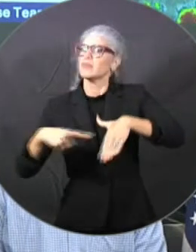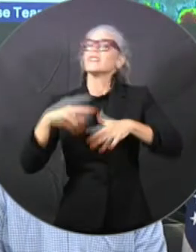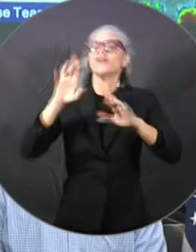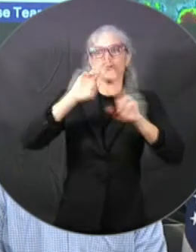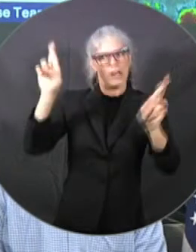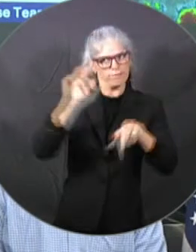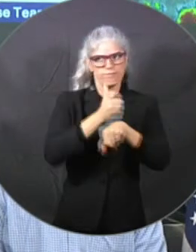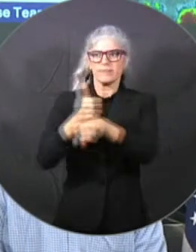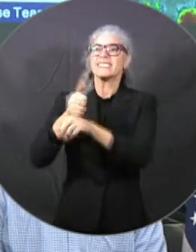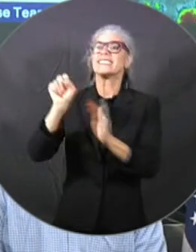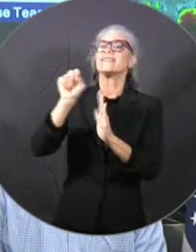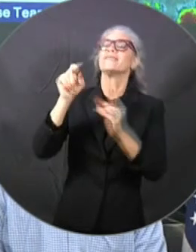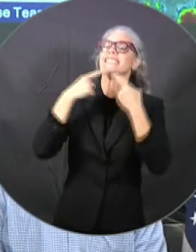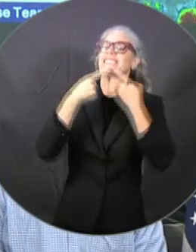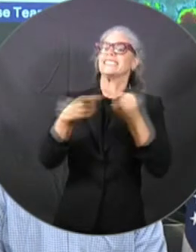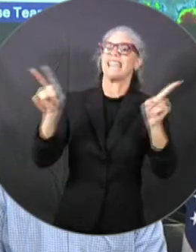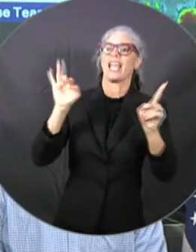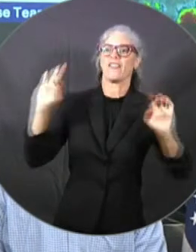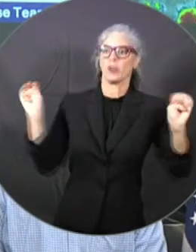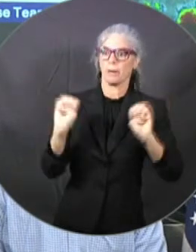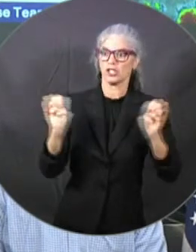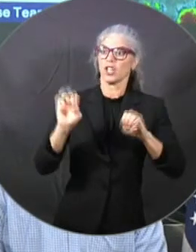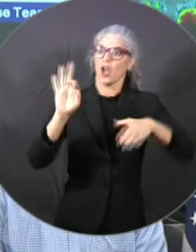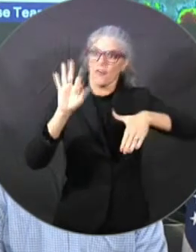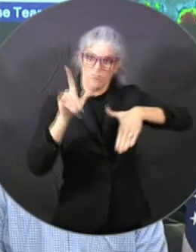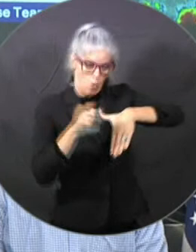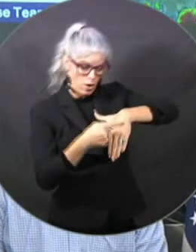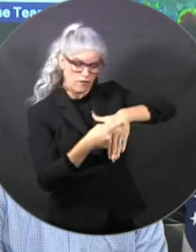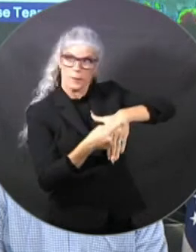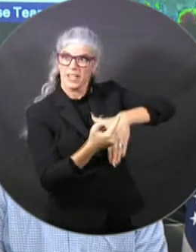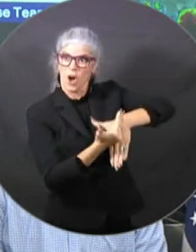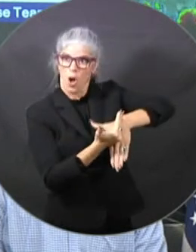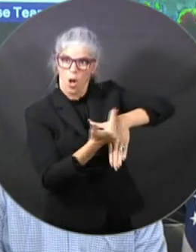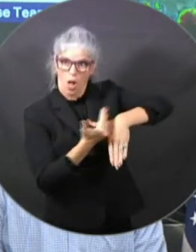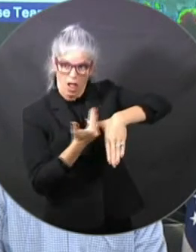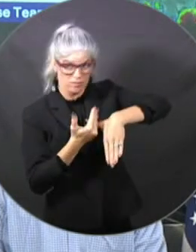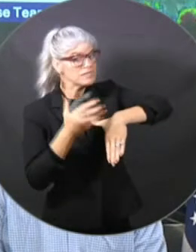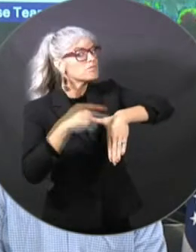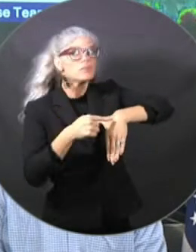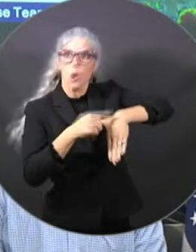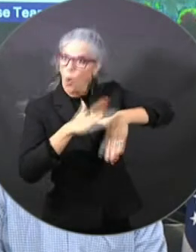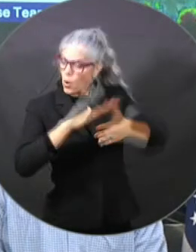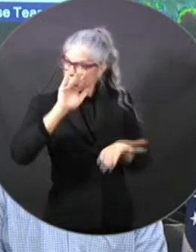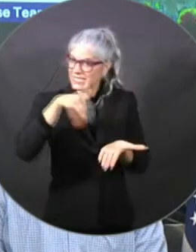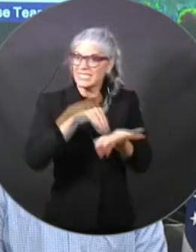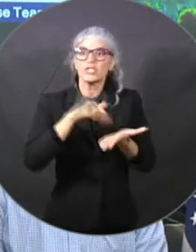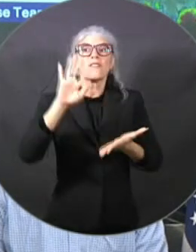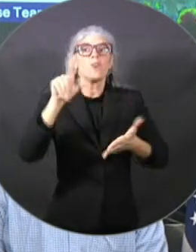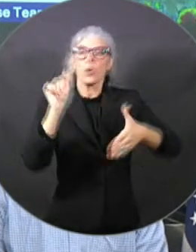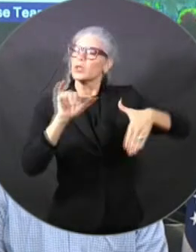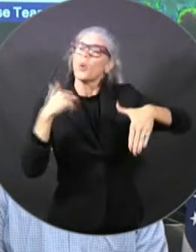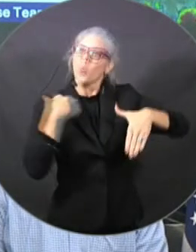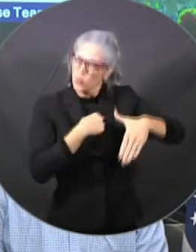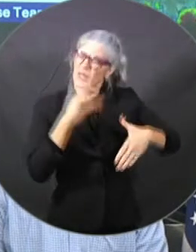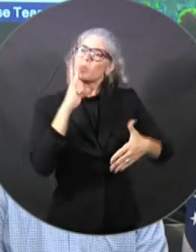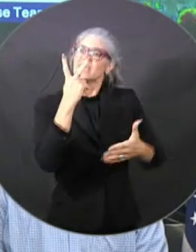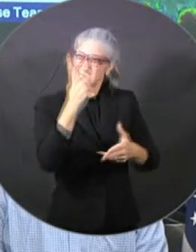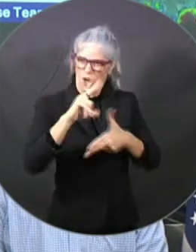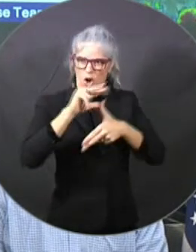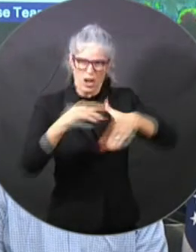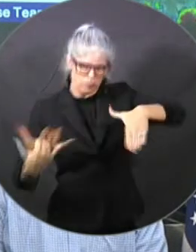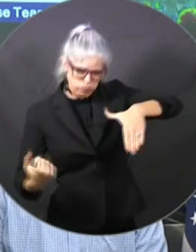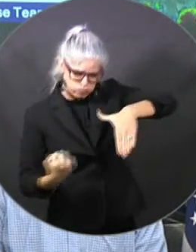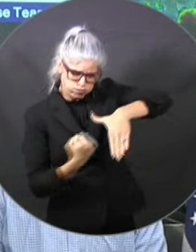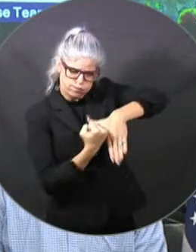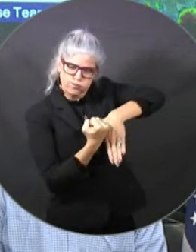see north northern Florida, north central Florida, northeastern Florida counties affected as well. So all of those counties are under a